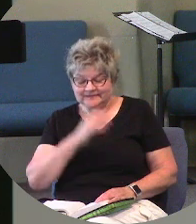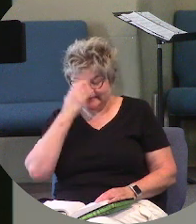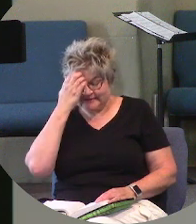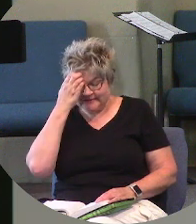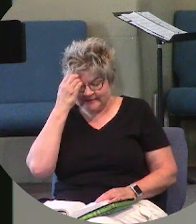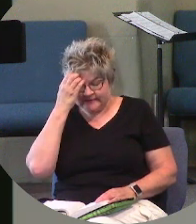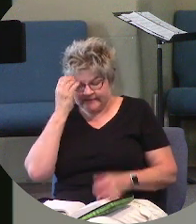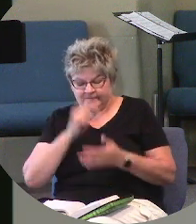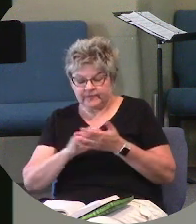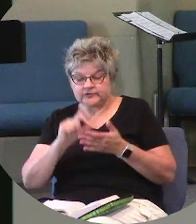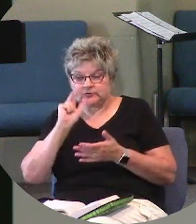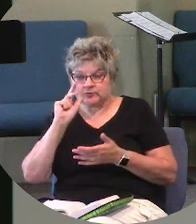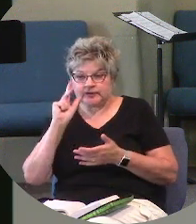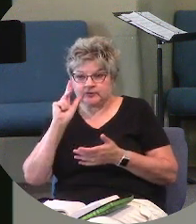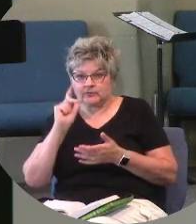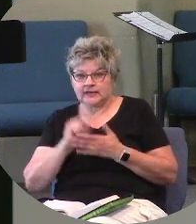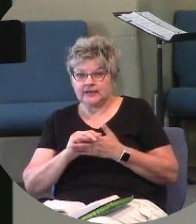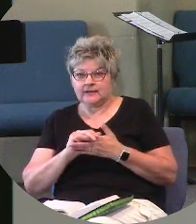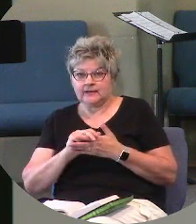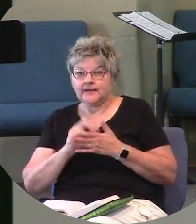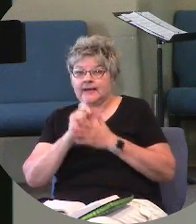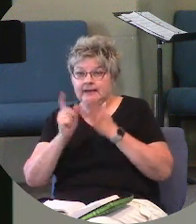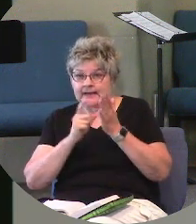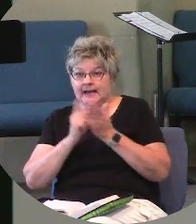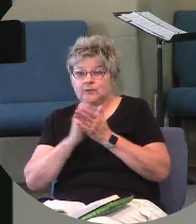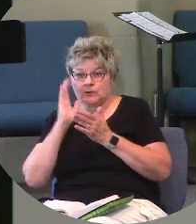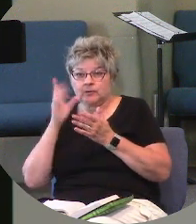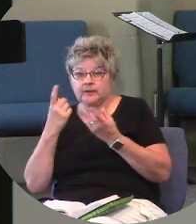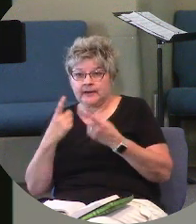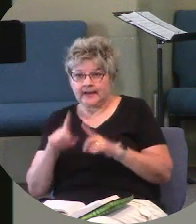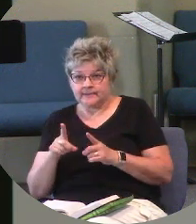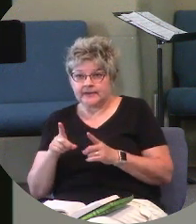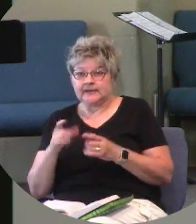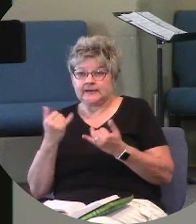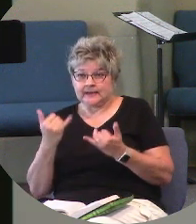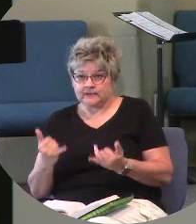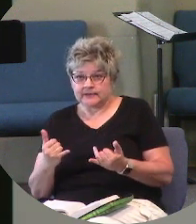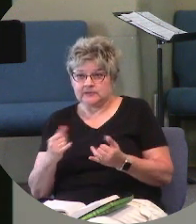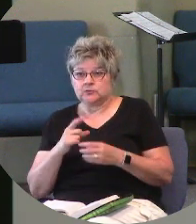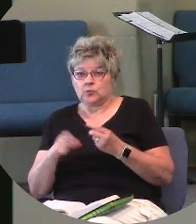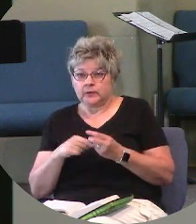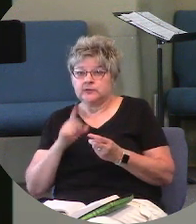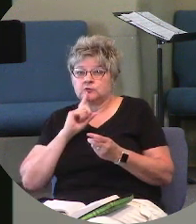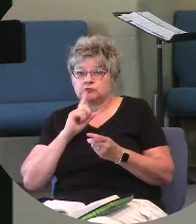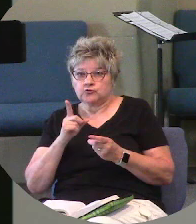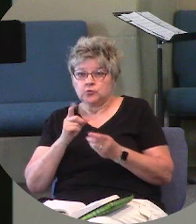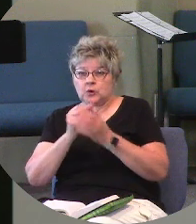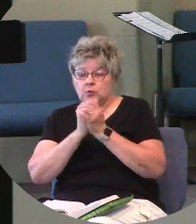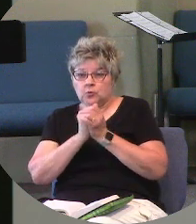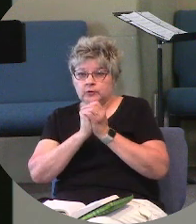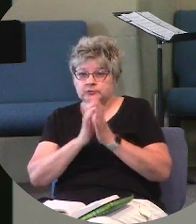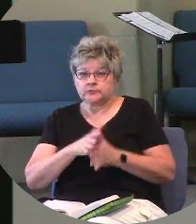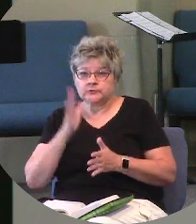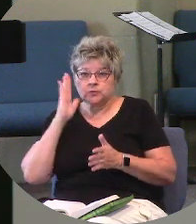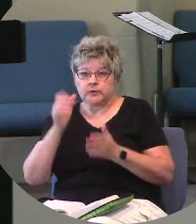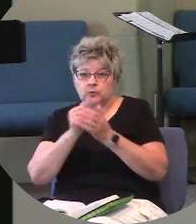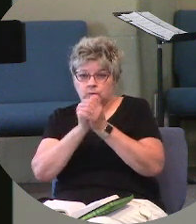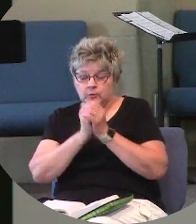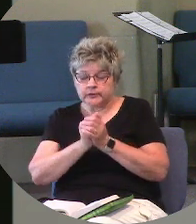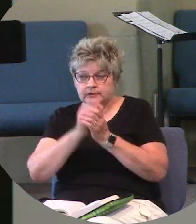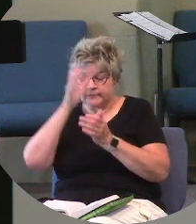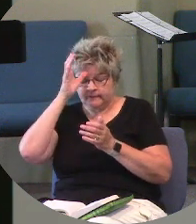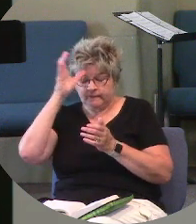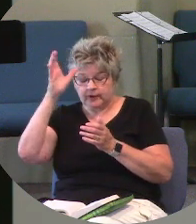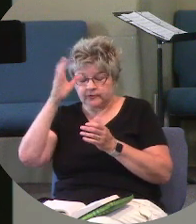Verse 23 says But an hour is coming and now is when the true worshipers will worship the Father in spirit